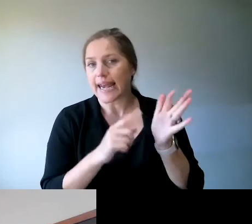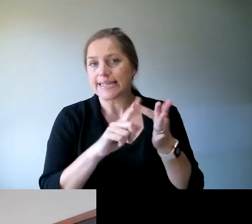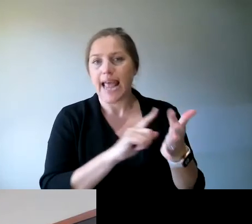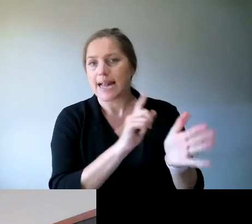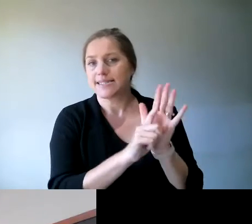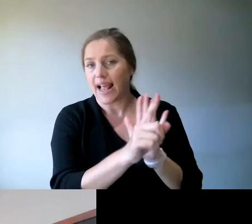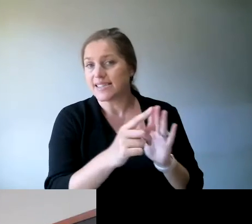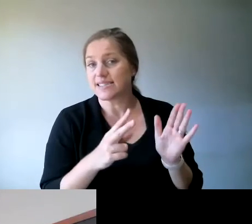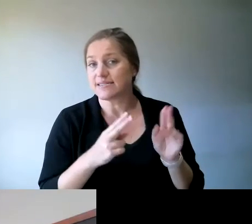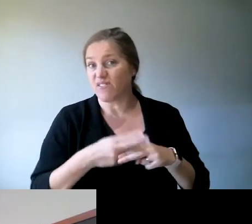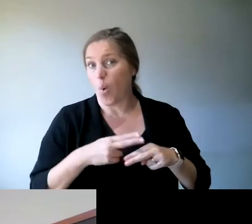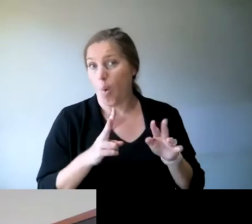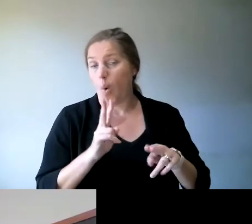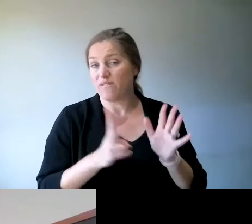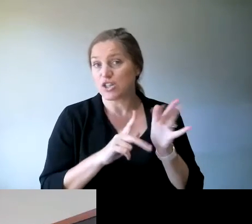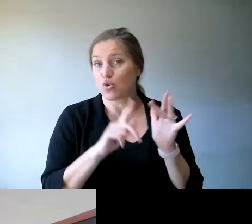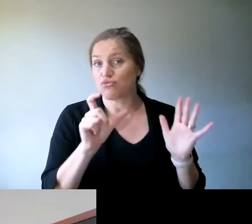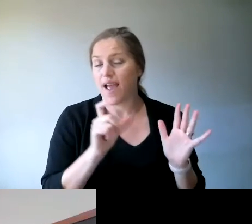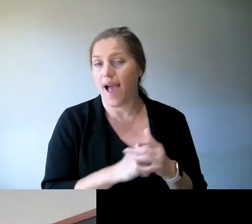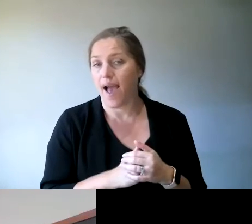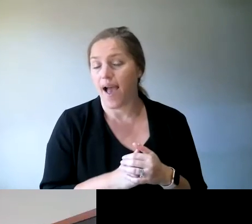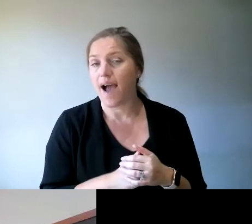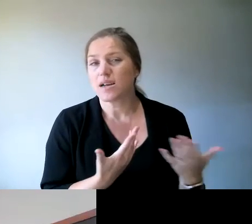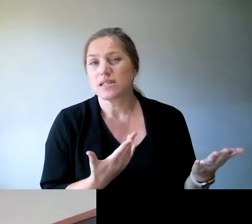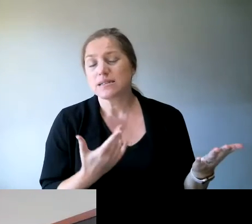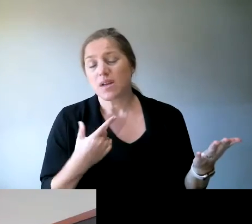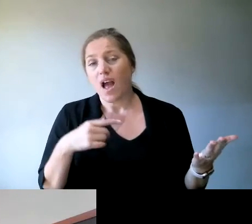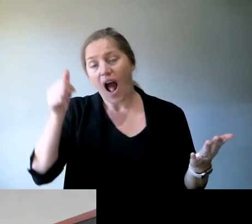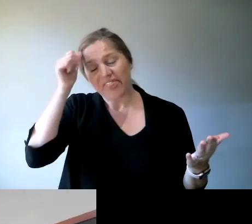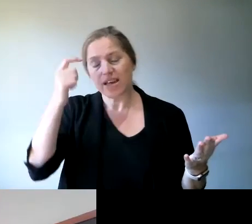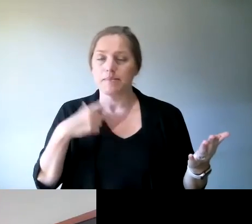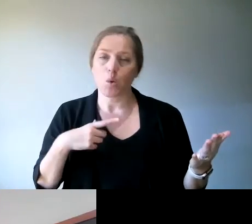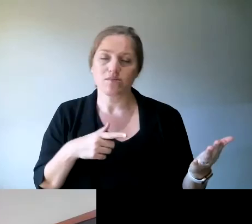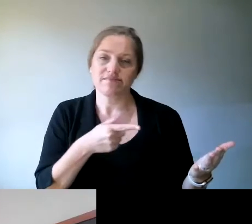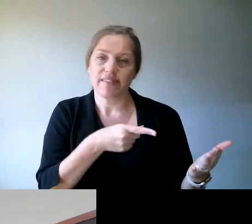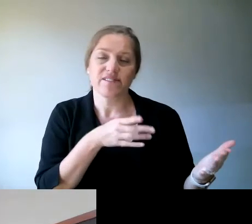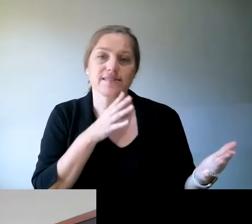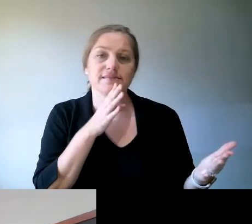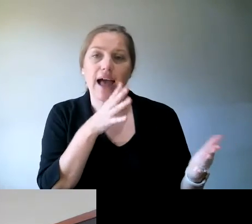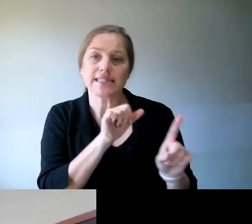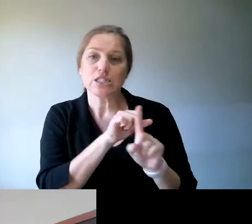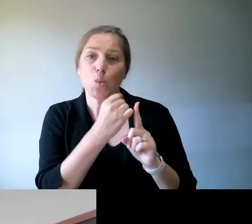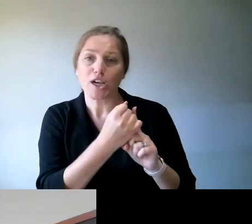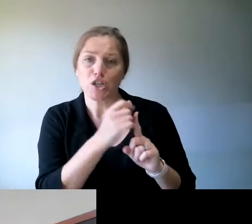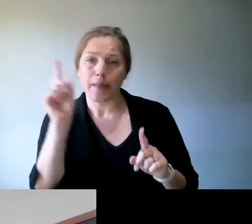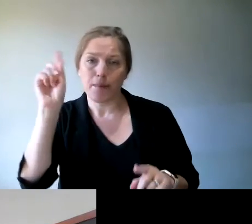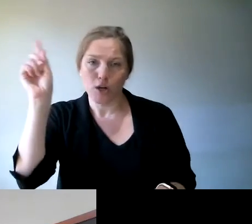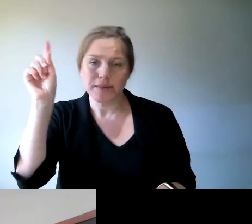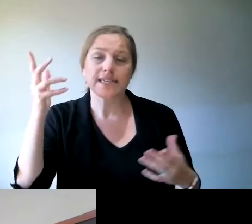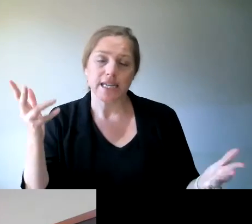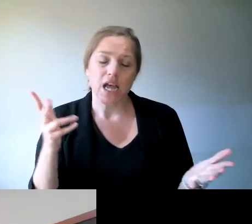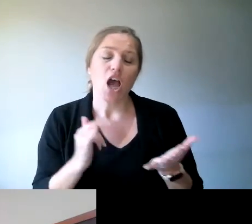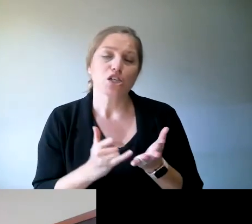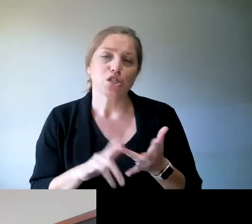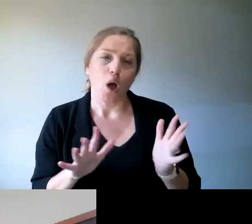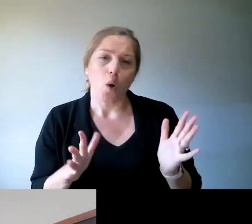you know, possibly due to some very sad circumstances for them. But nevertheless, so you just need